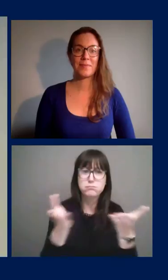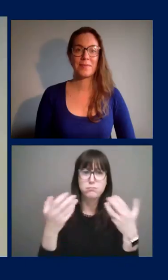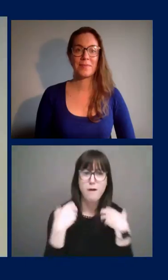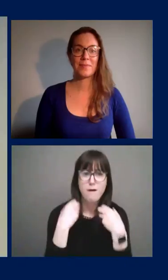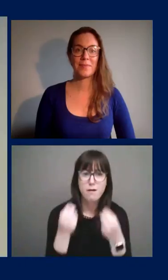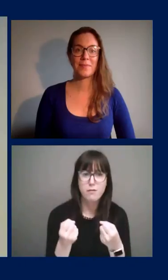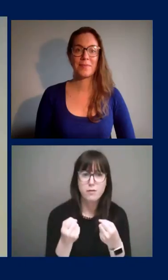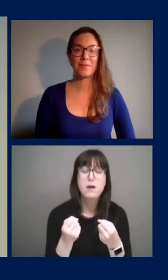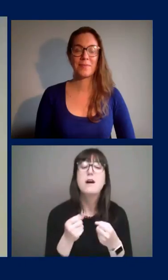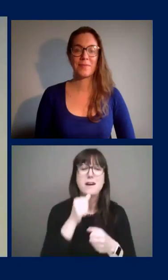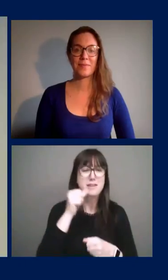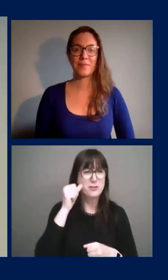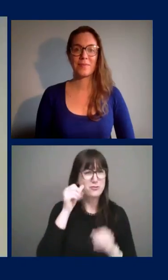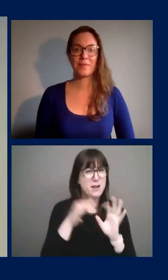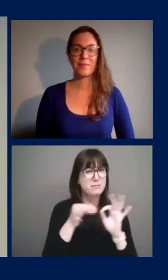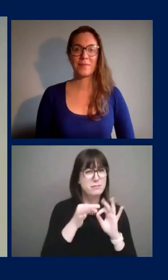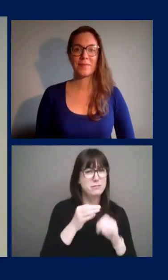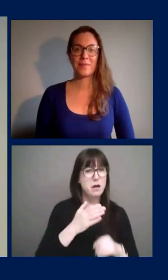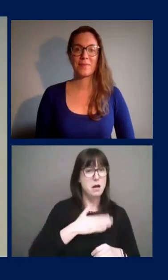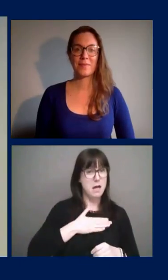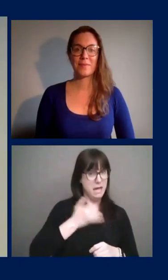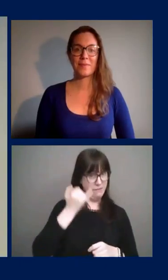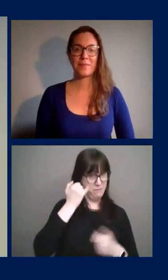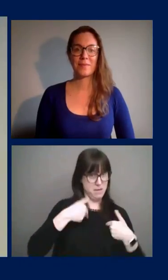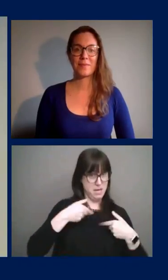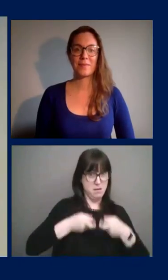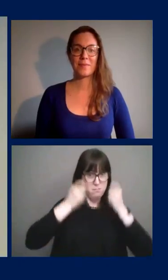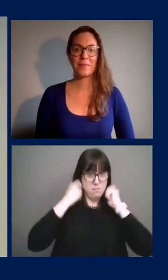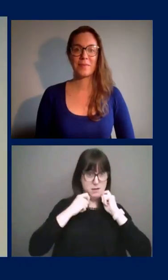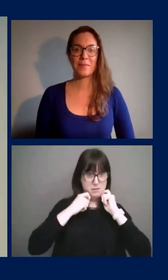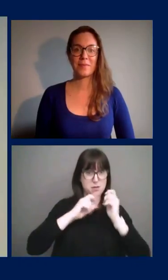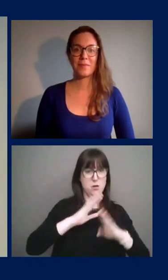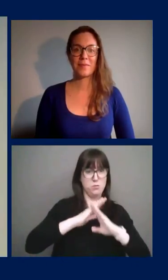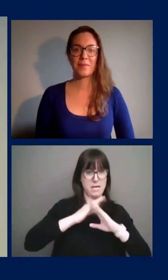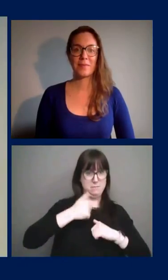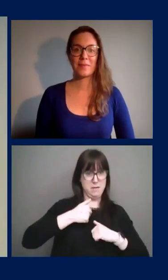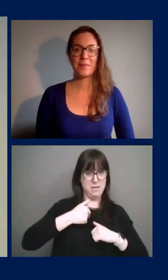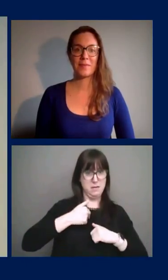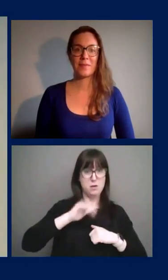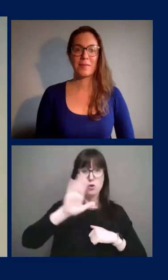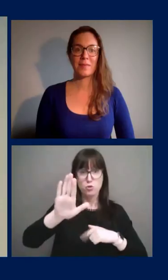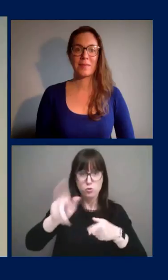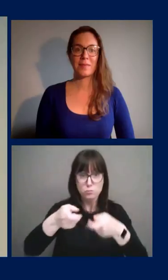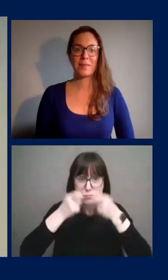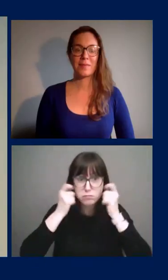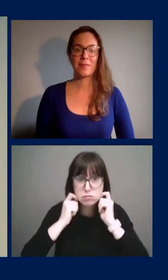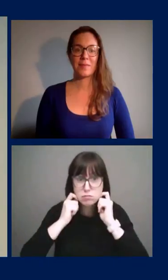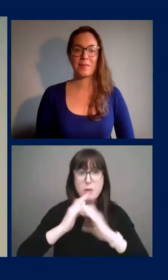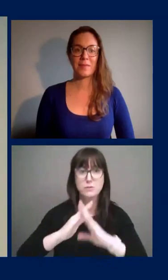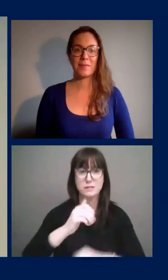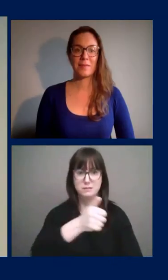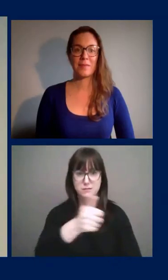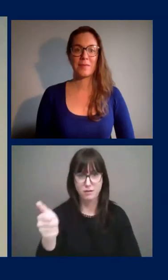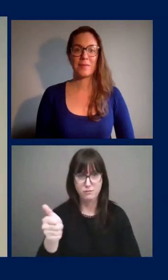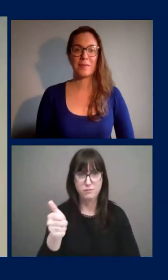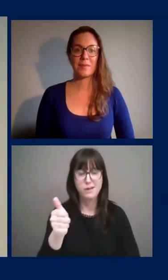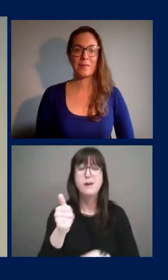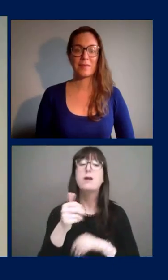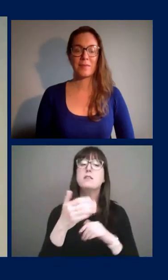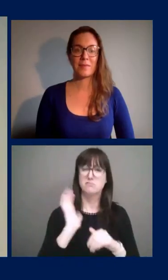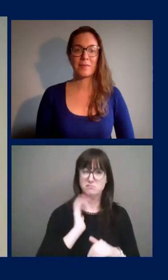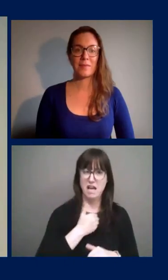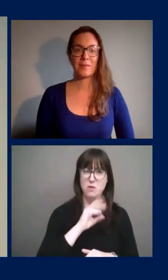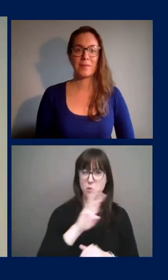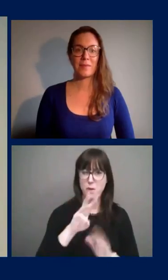you and your mask protects me. There's information on our website about where to get a non-medical mask and how to wear and wash a mask.